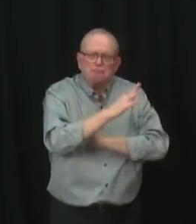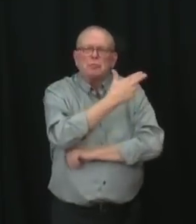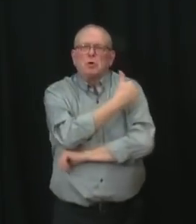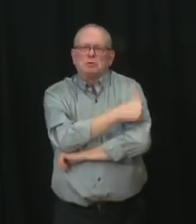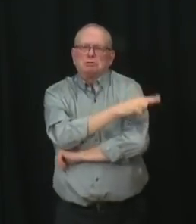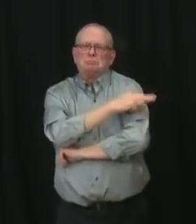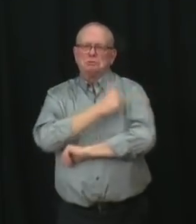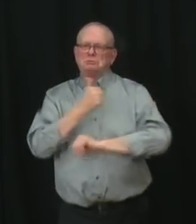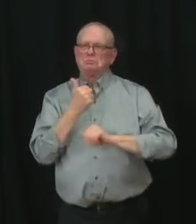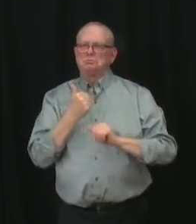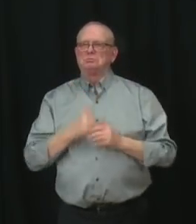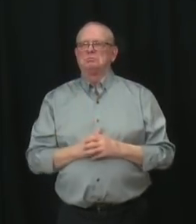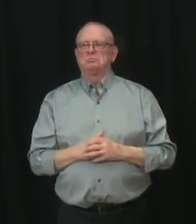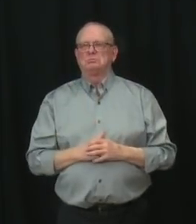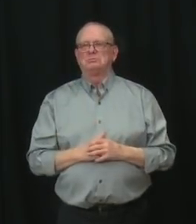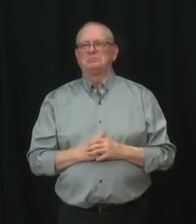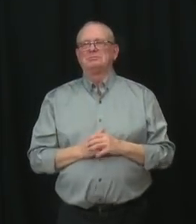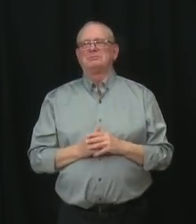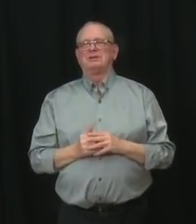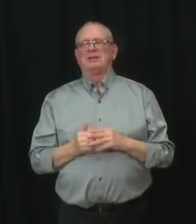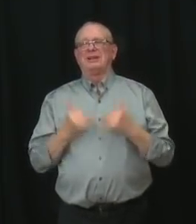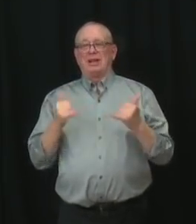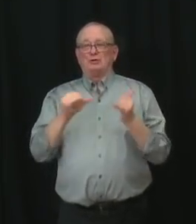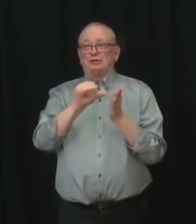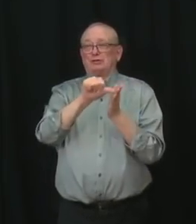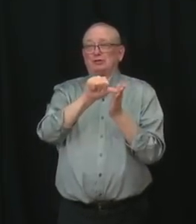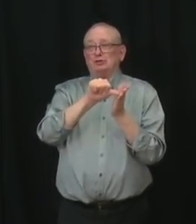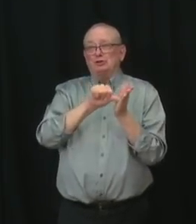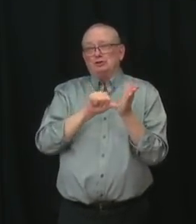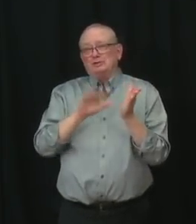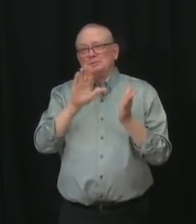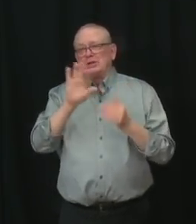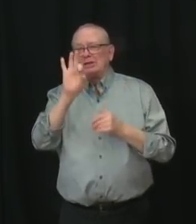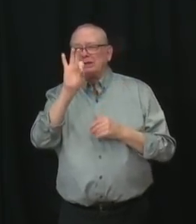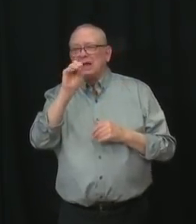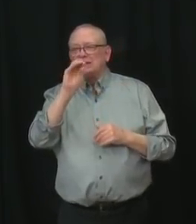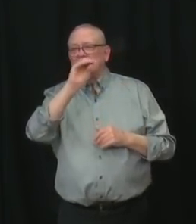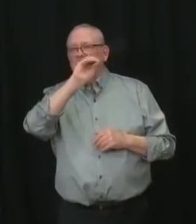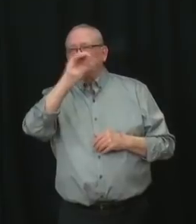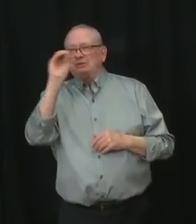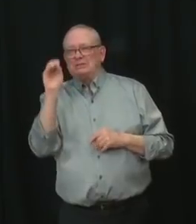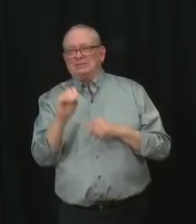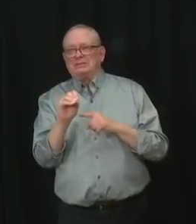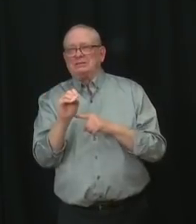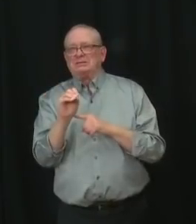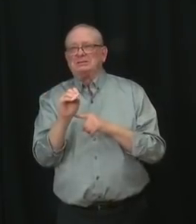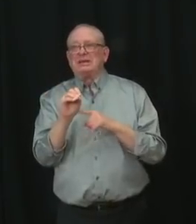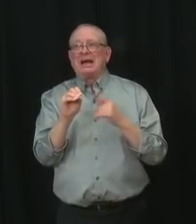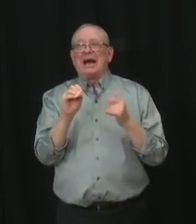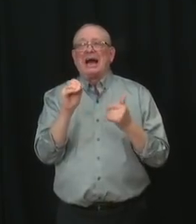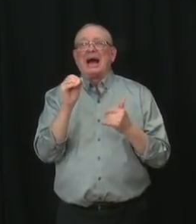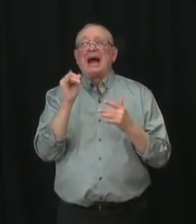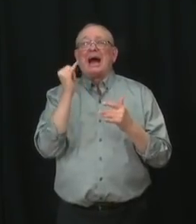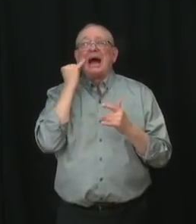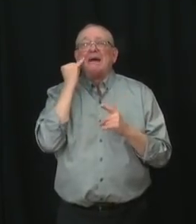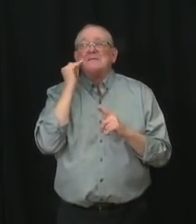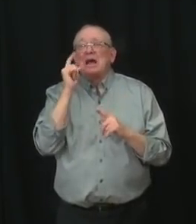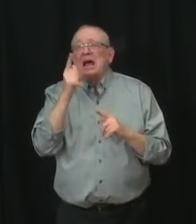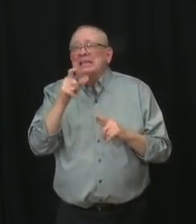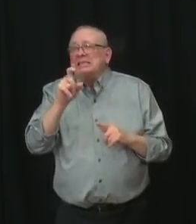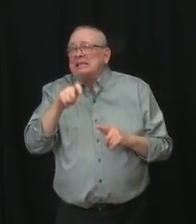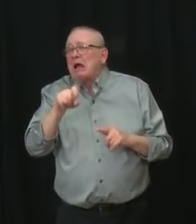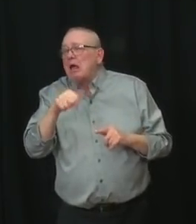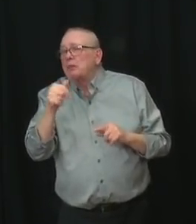surgery volume. Now, they may have to reduce more. But they'll do it in the most limited way they can and work